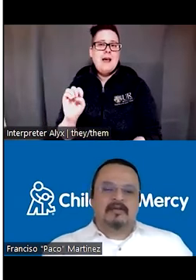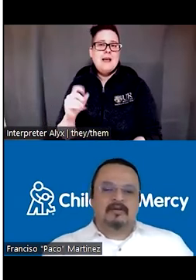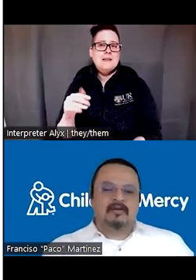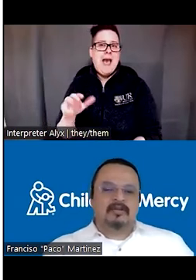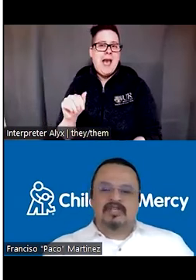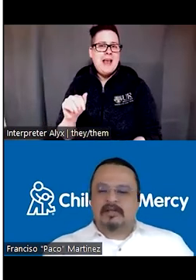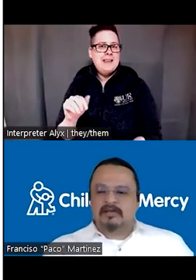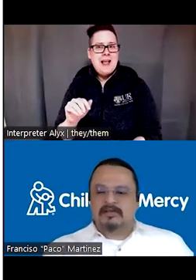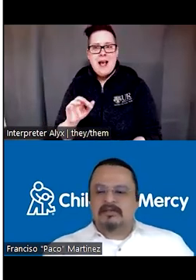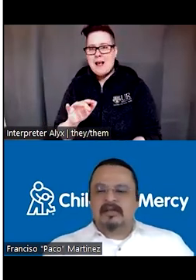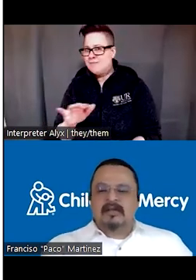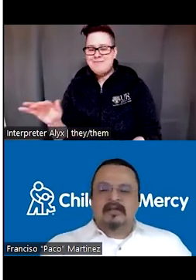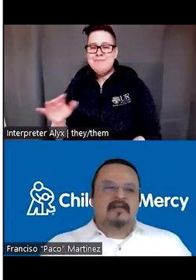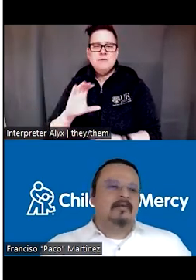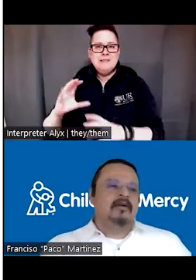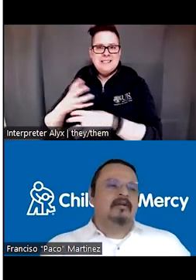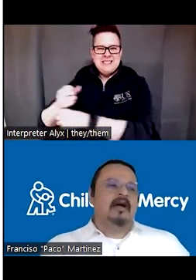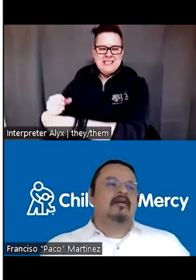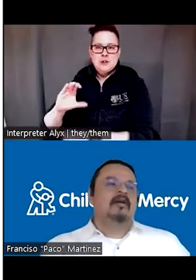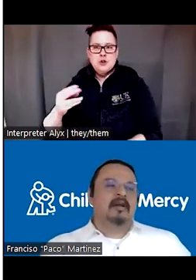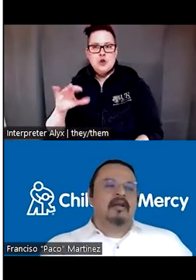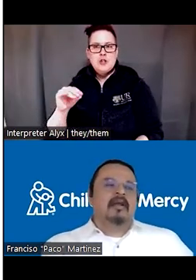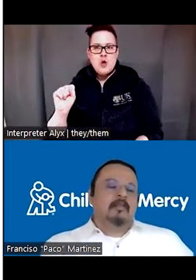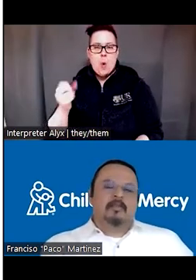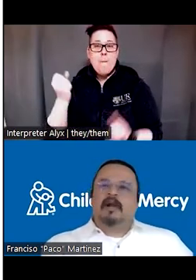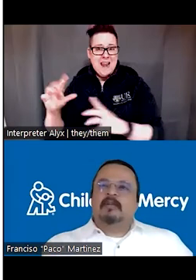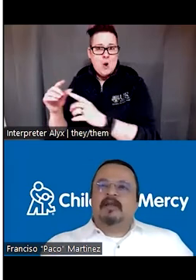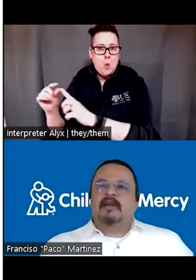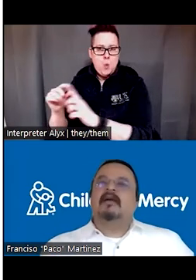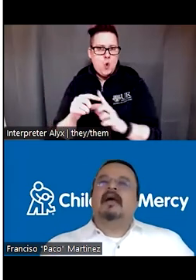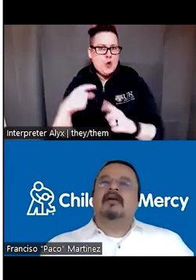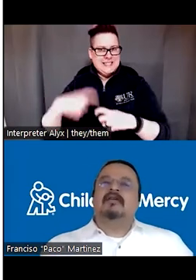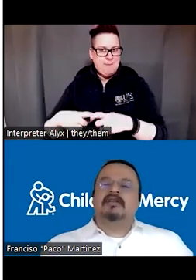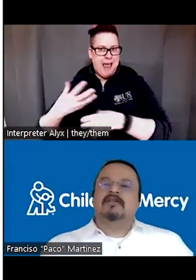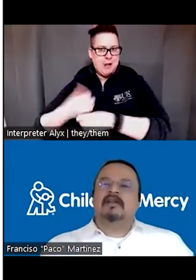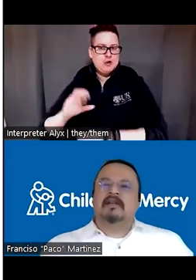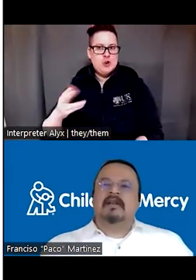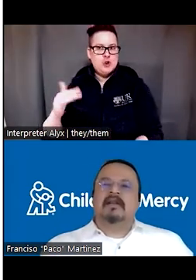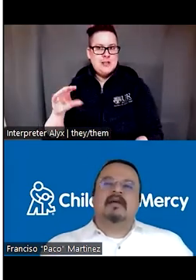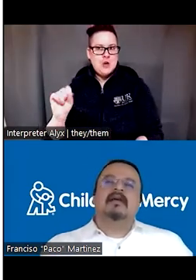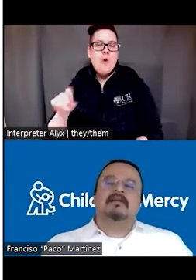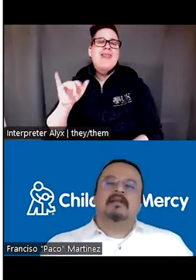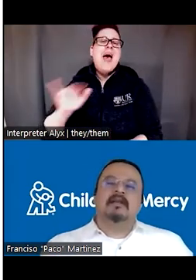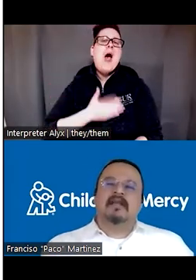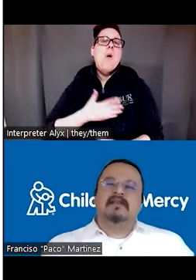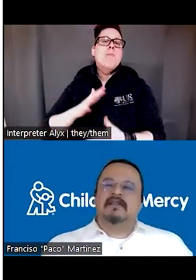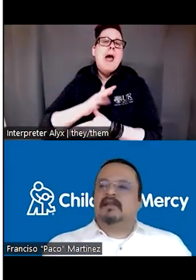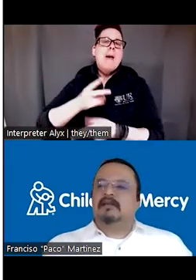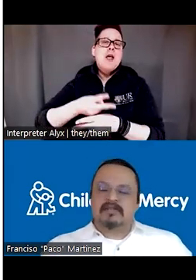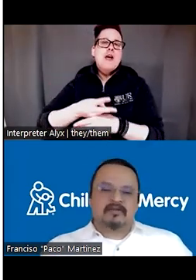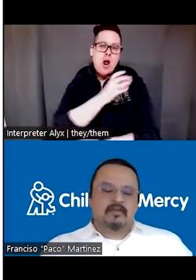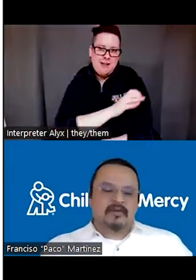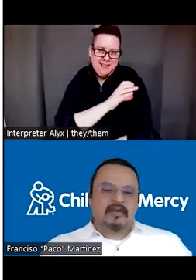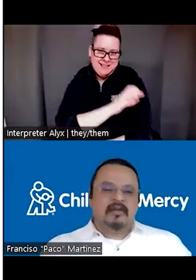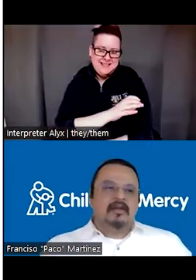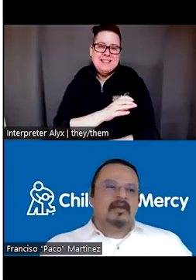Para La Salud or Chicos. That's how we call our primary care continuity clinic in Kansas City